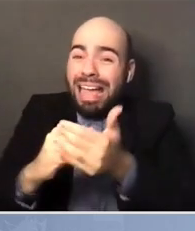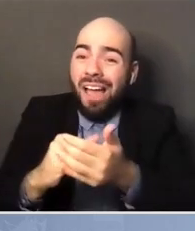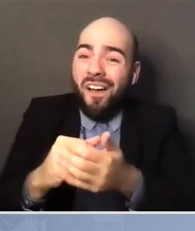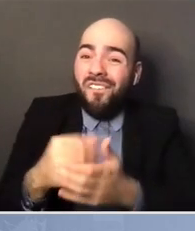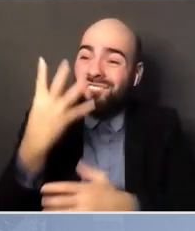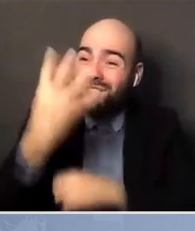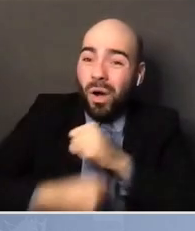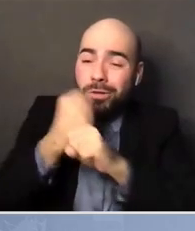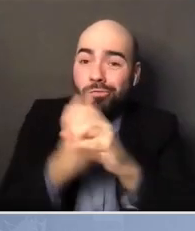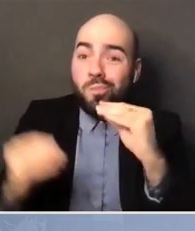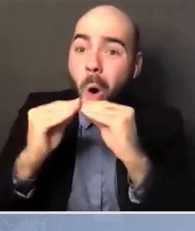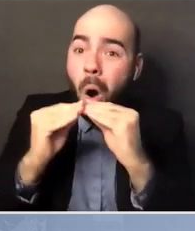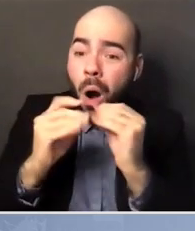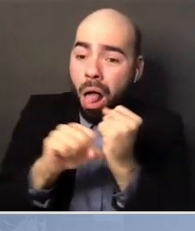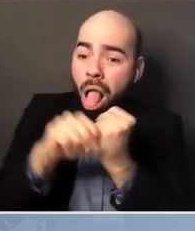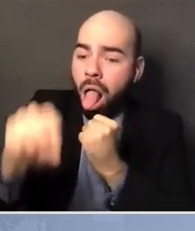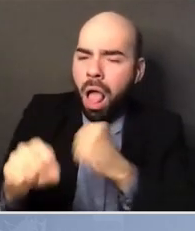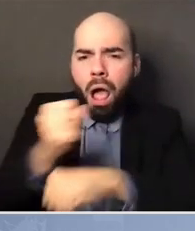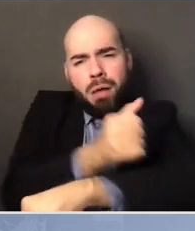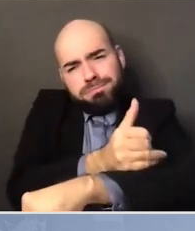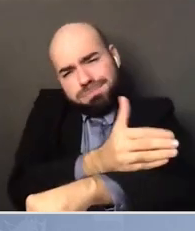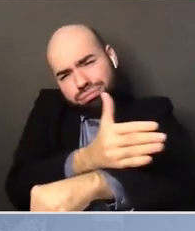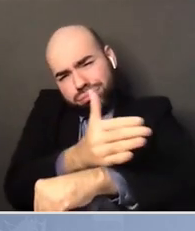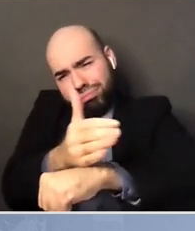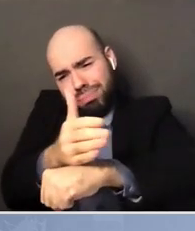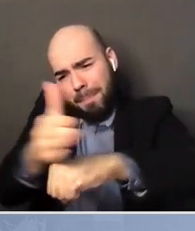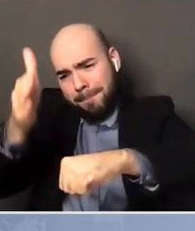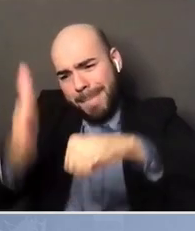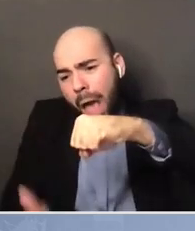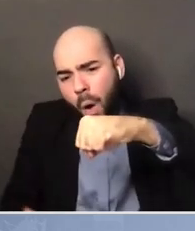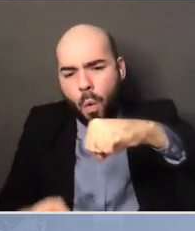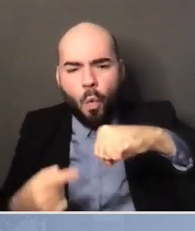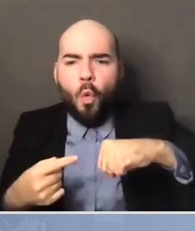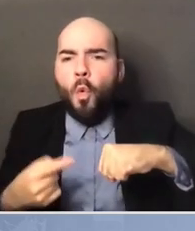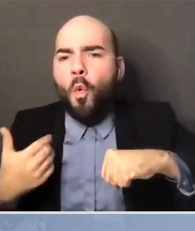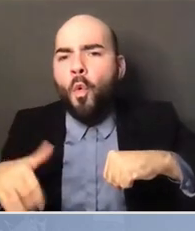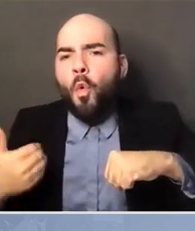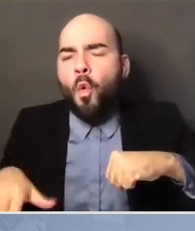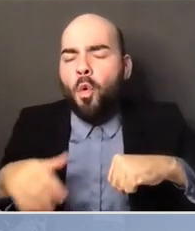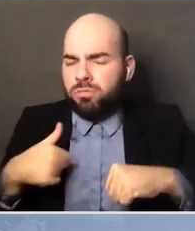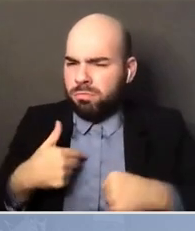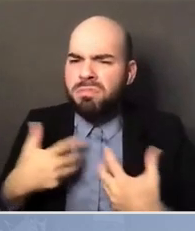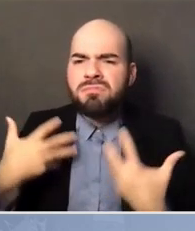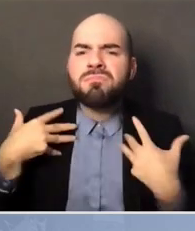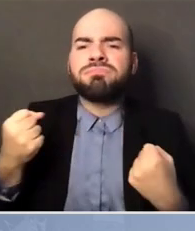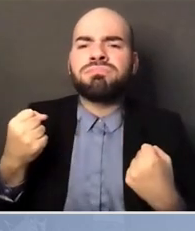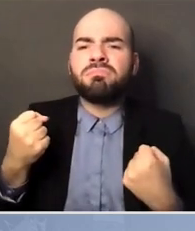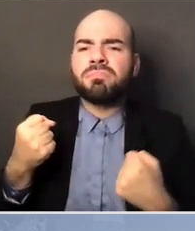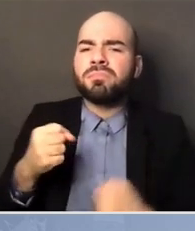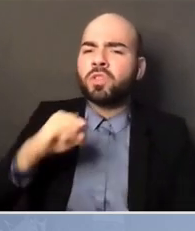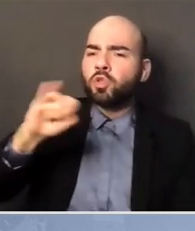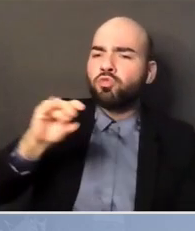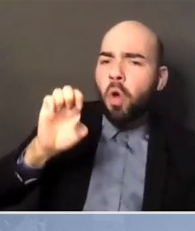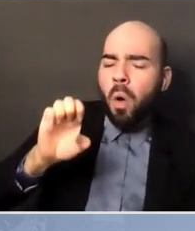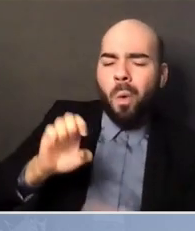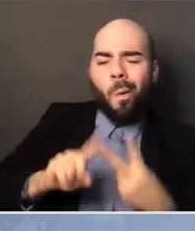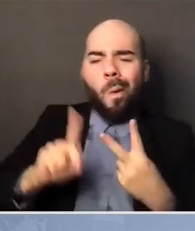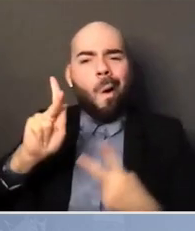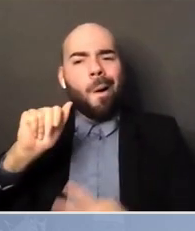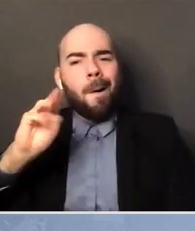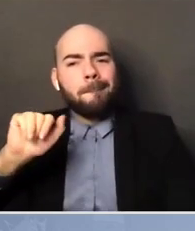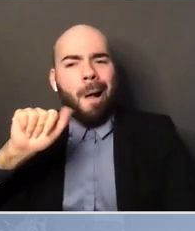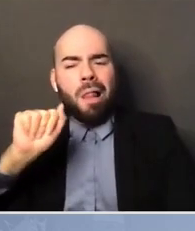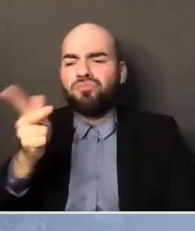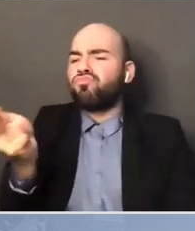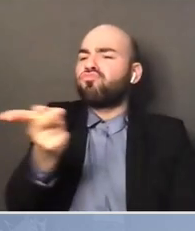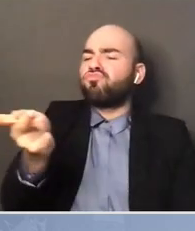And I'm so confident in Joe Biden and Kamala Harris surrounding themselves with people who are serious, who know